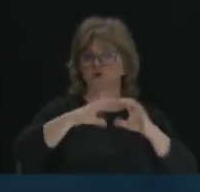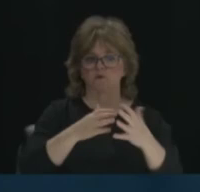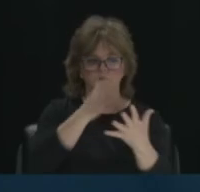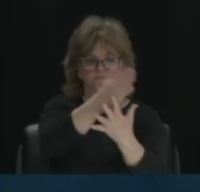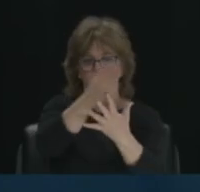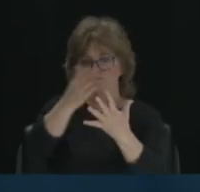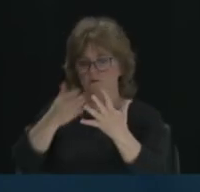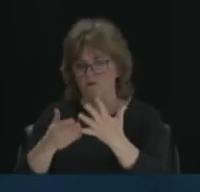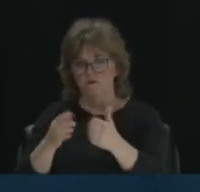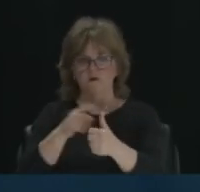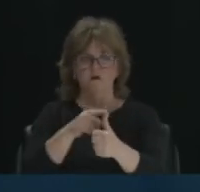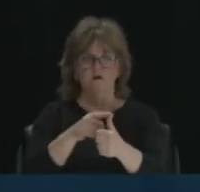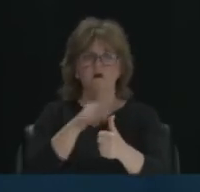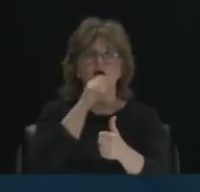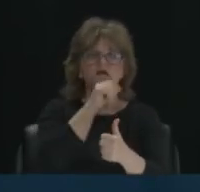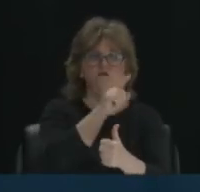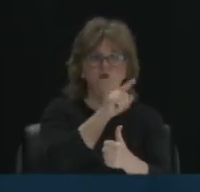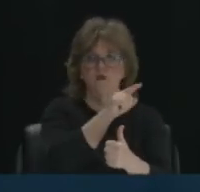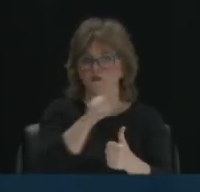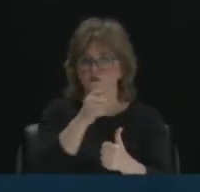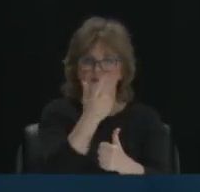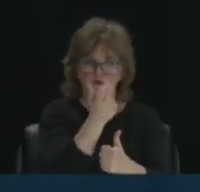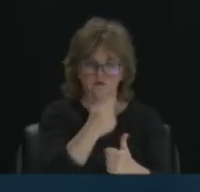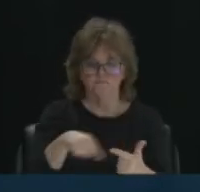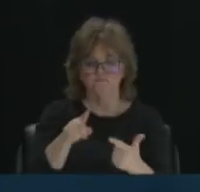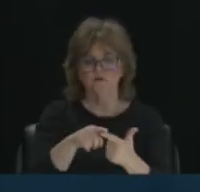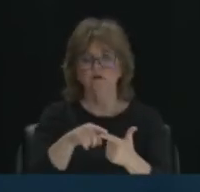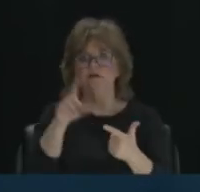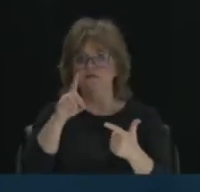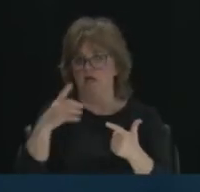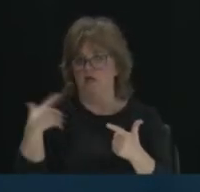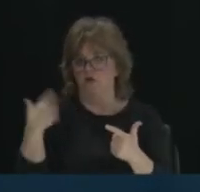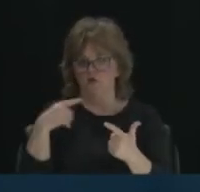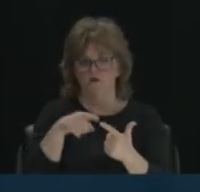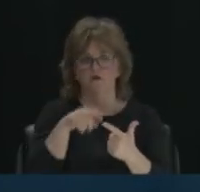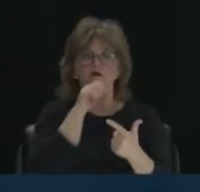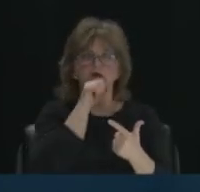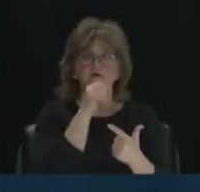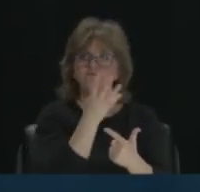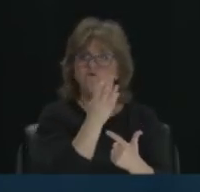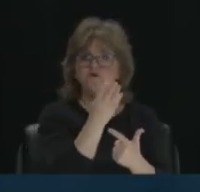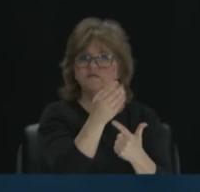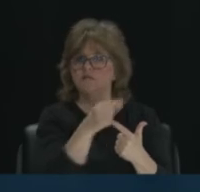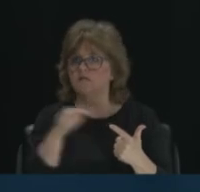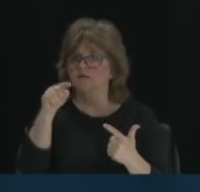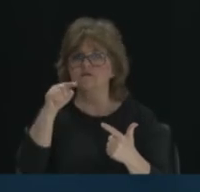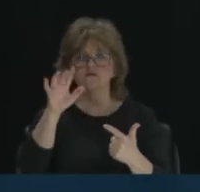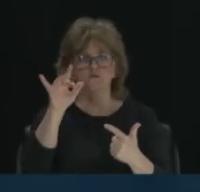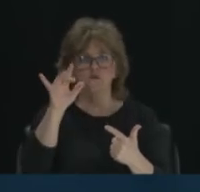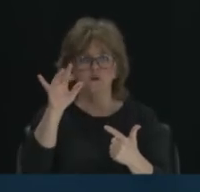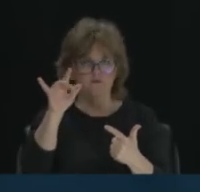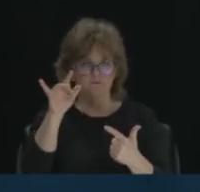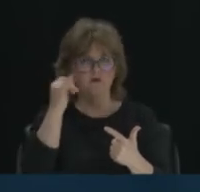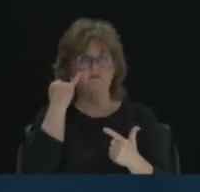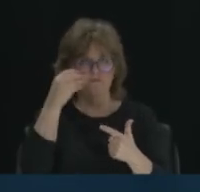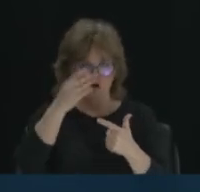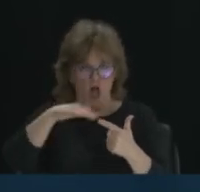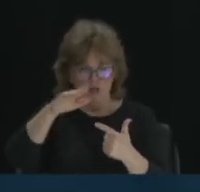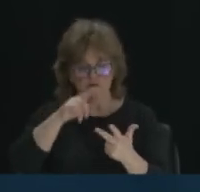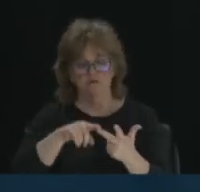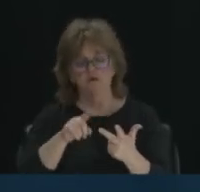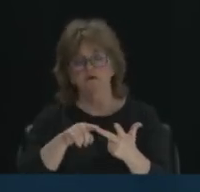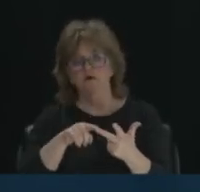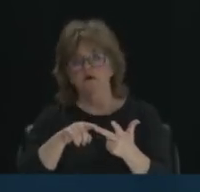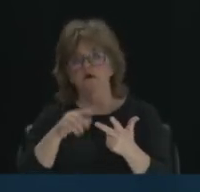That's kids ages 1 through 13. We have our Dayton Youth Council kids ages 14 up to 25 if they're still in college. Okay. We have